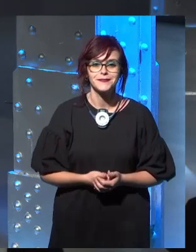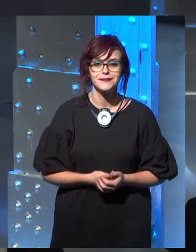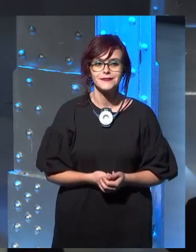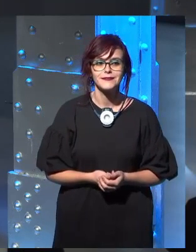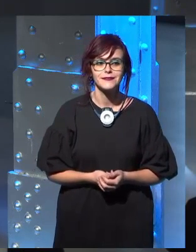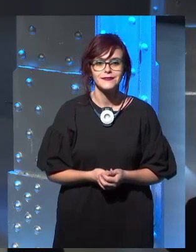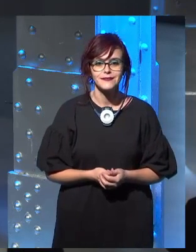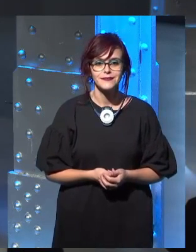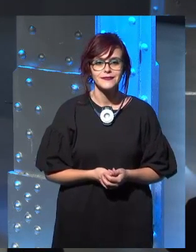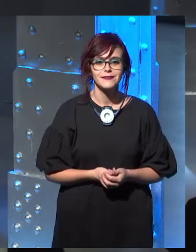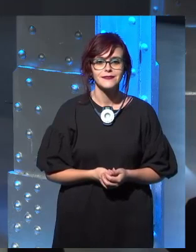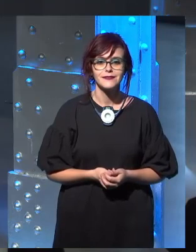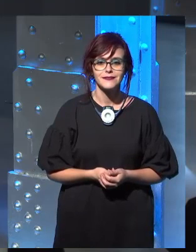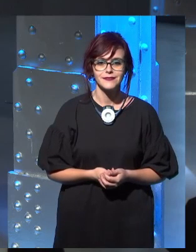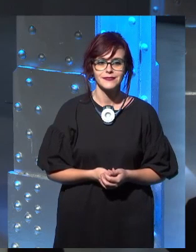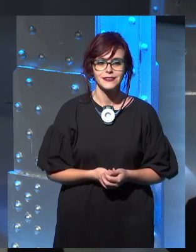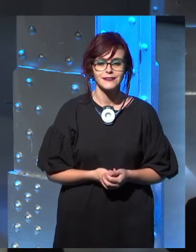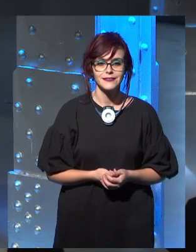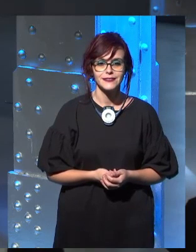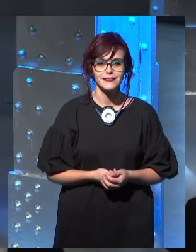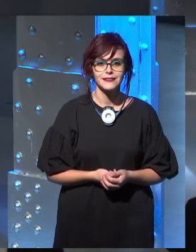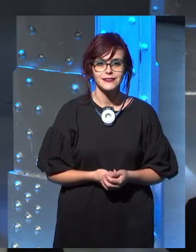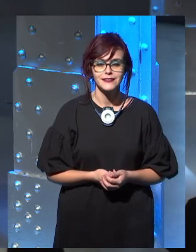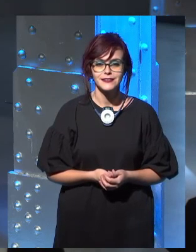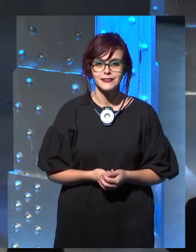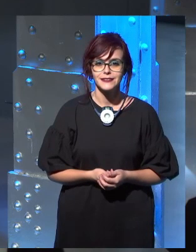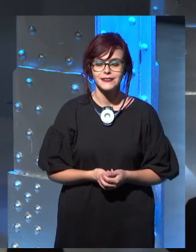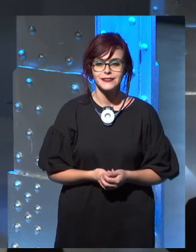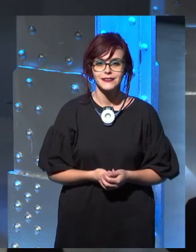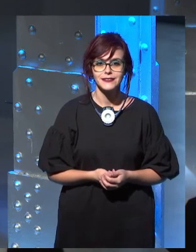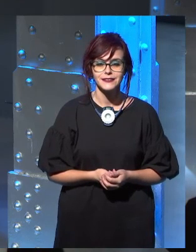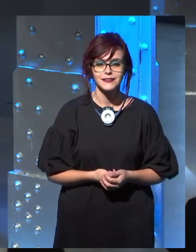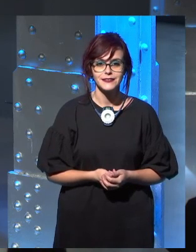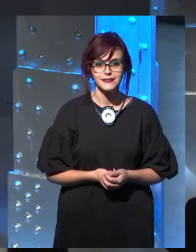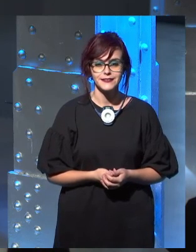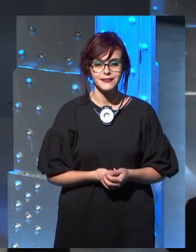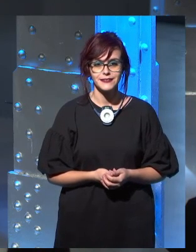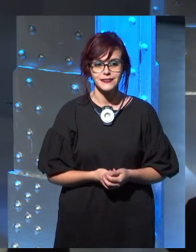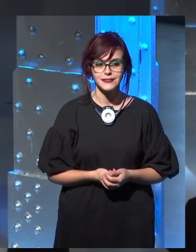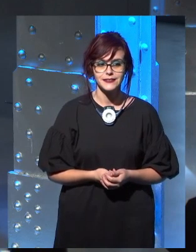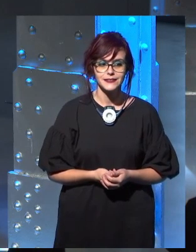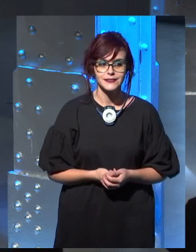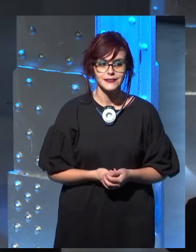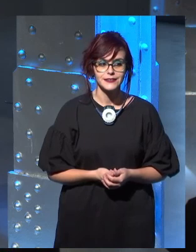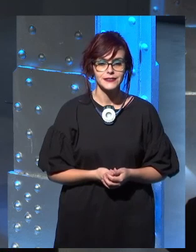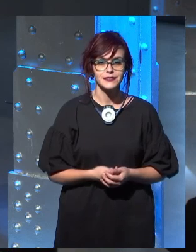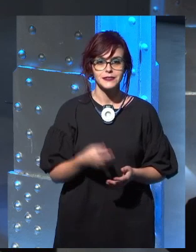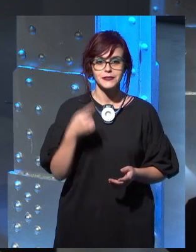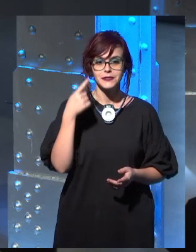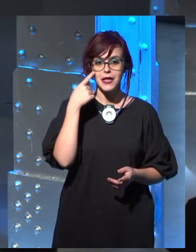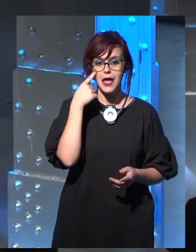Which one? Uh, which of the ideas, or which part, that we would rather see? Eh, well,